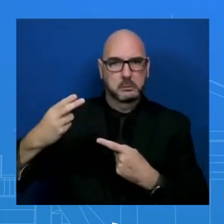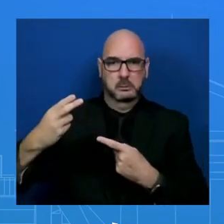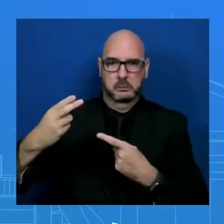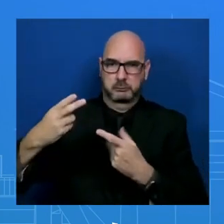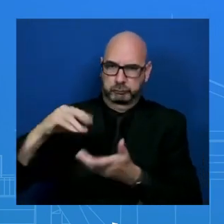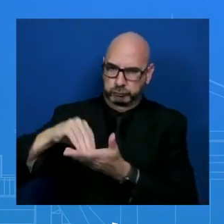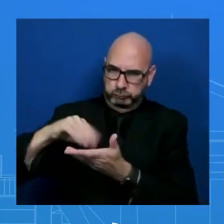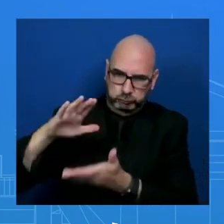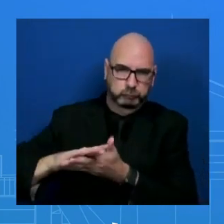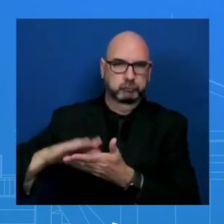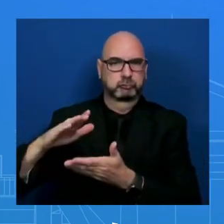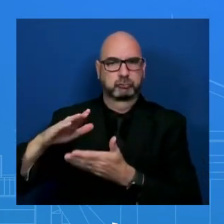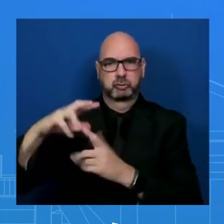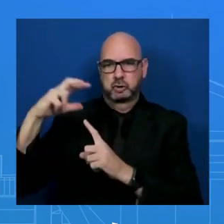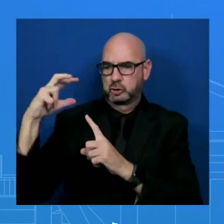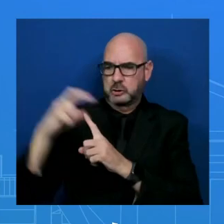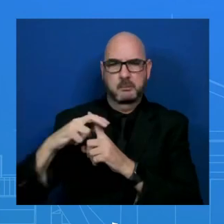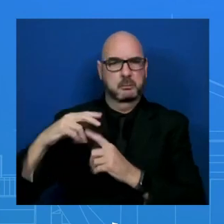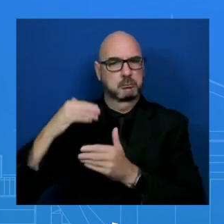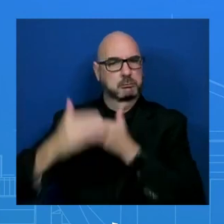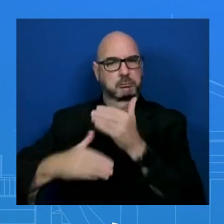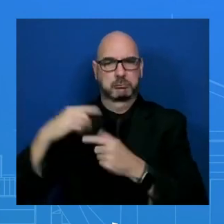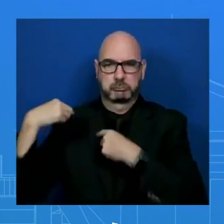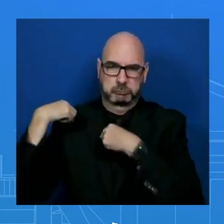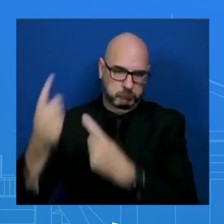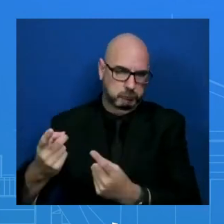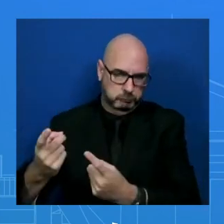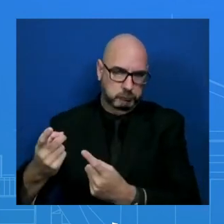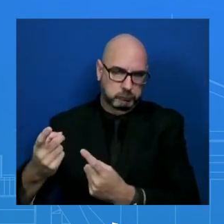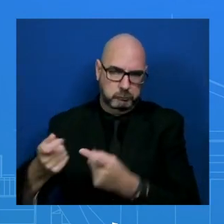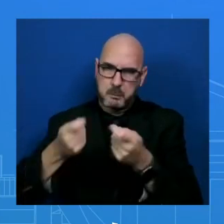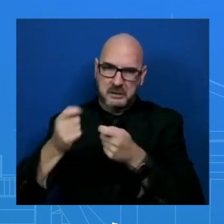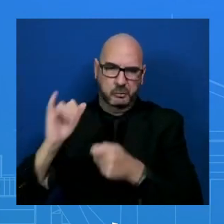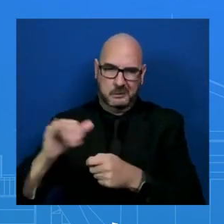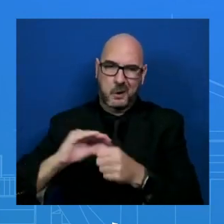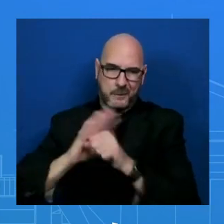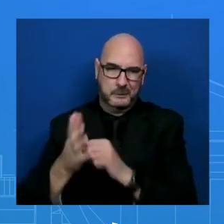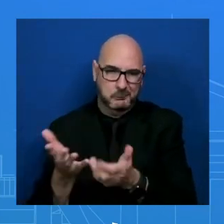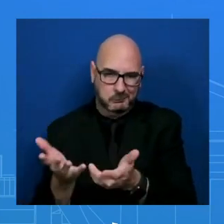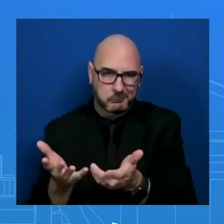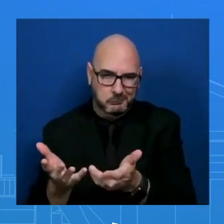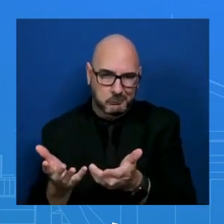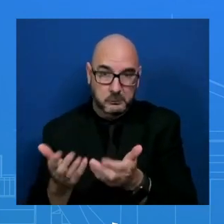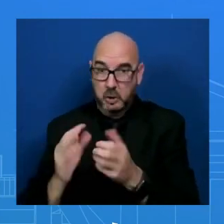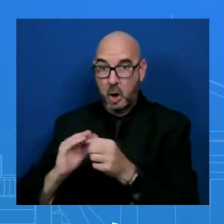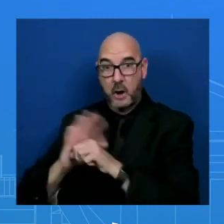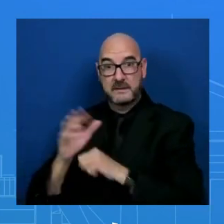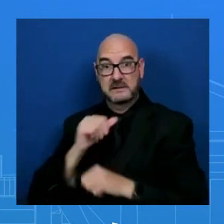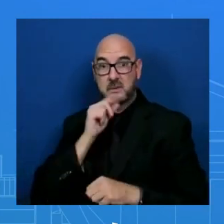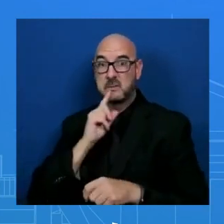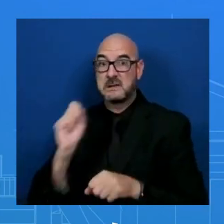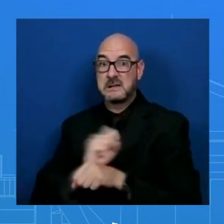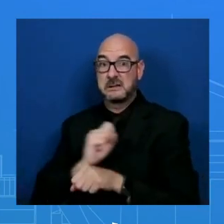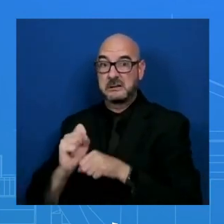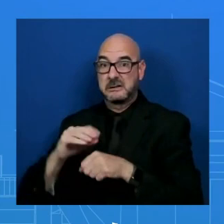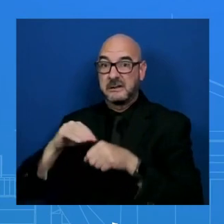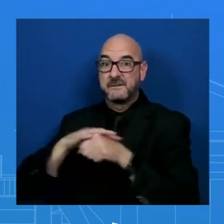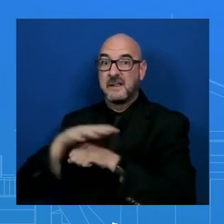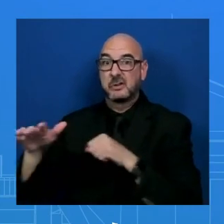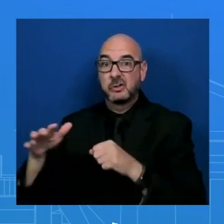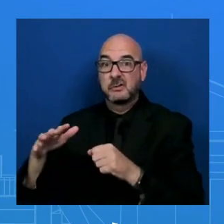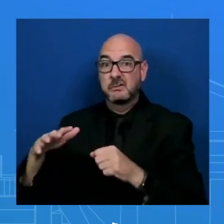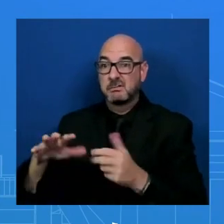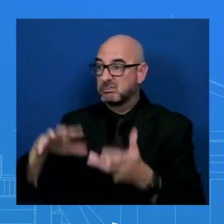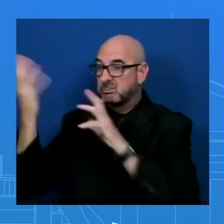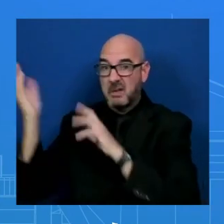in a way that's no longer meaningful in disrupting our daily lives, right? And that is because of the work that this President has done,